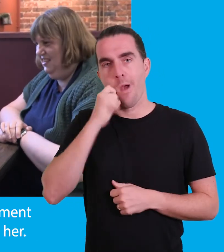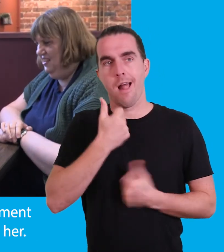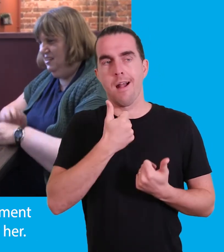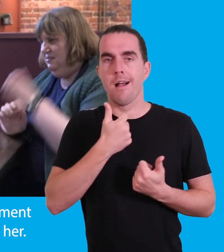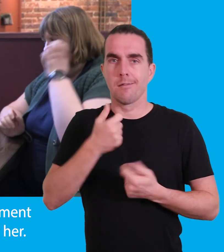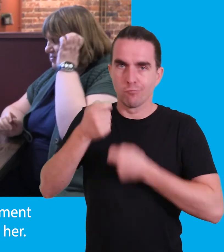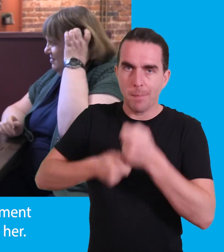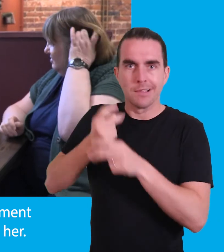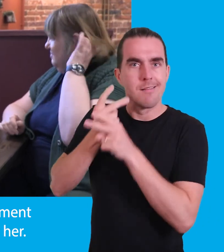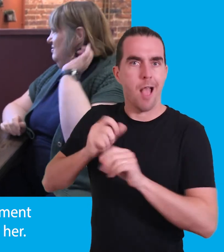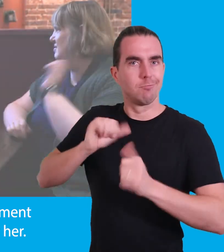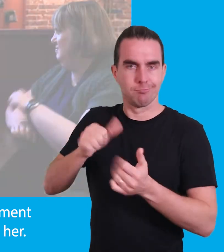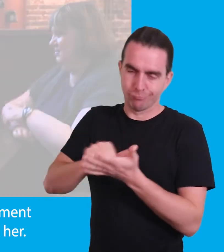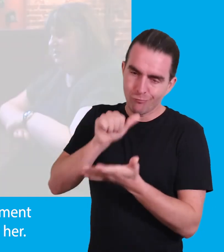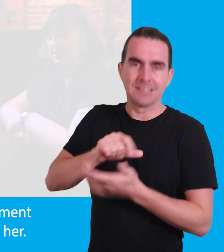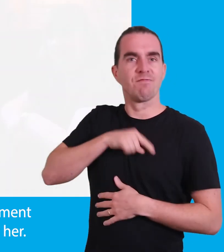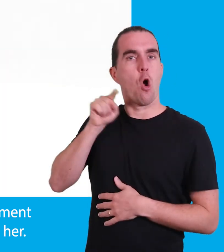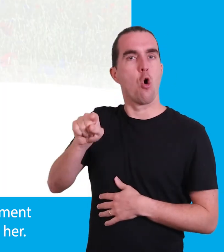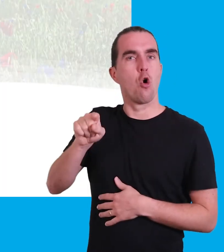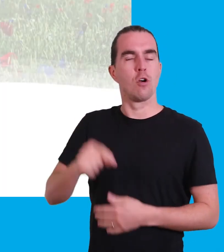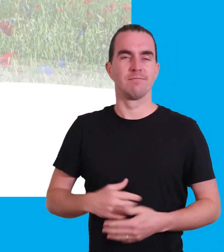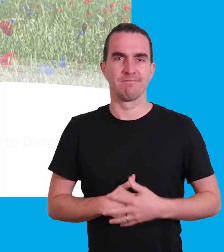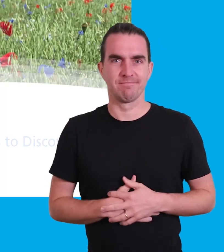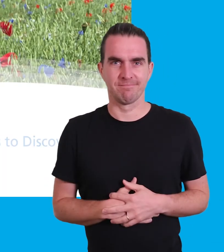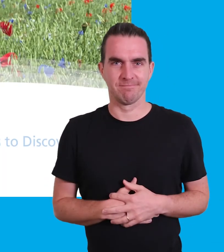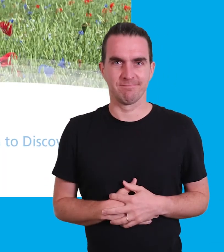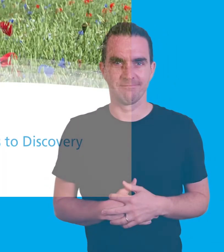she will receive the treatment and care that's right for her.